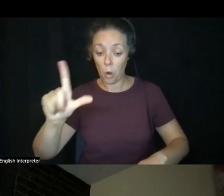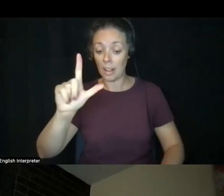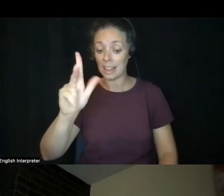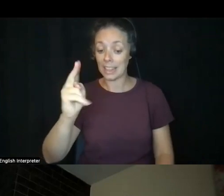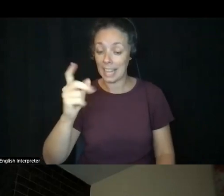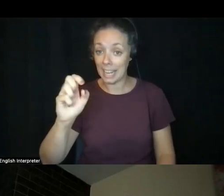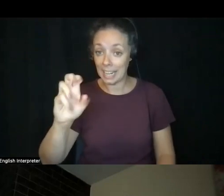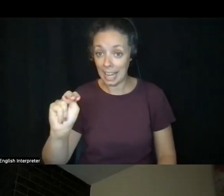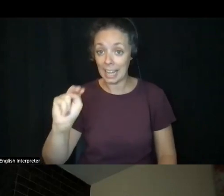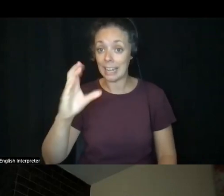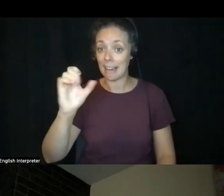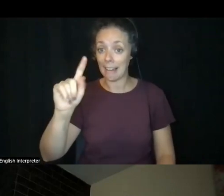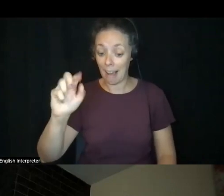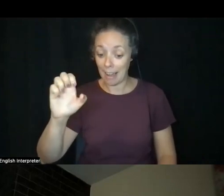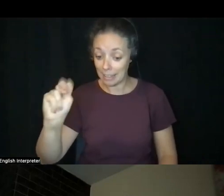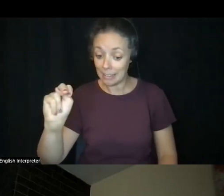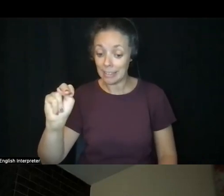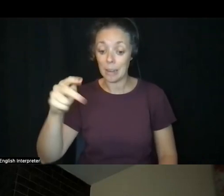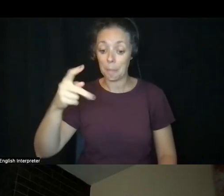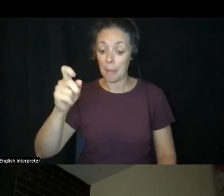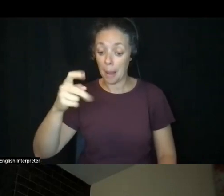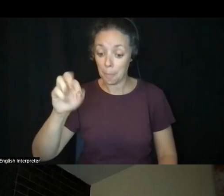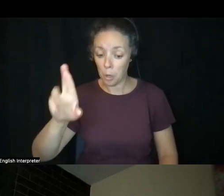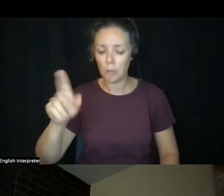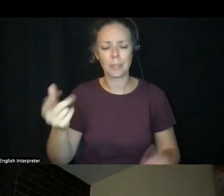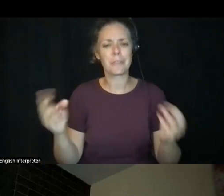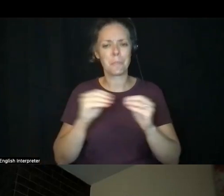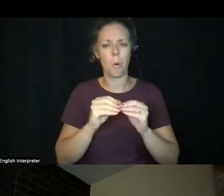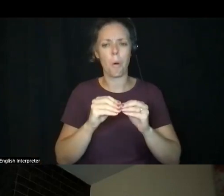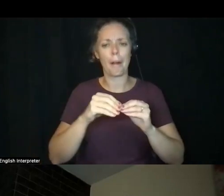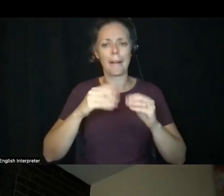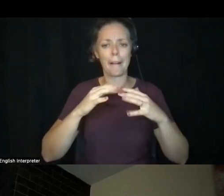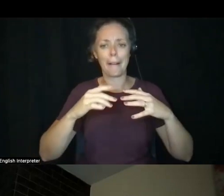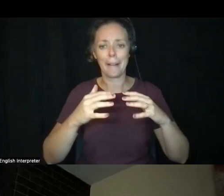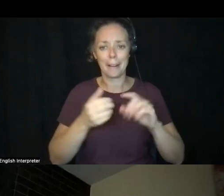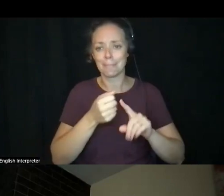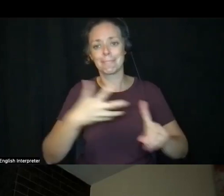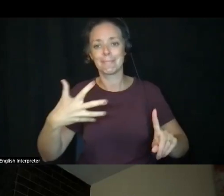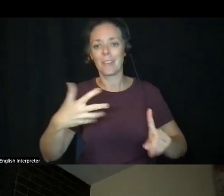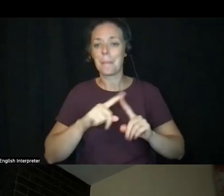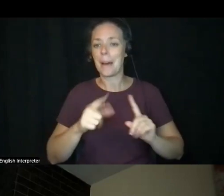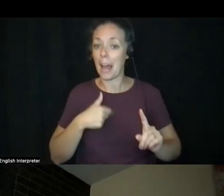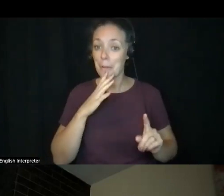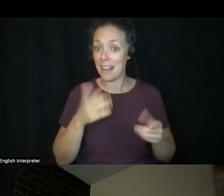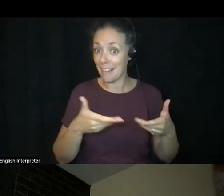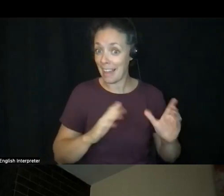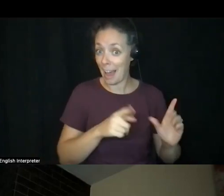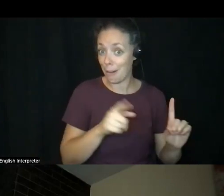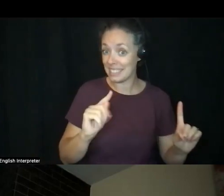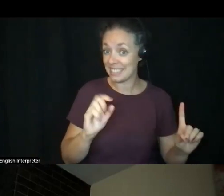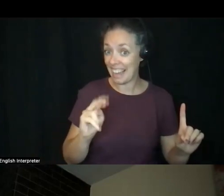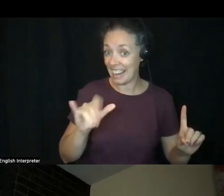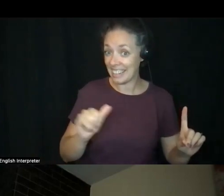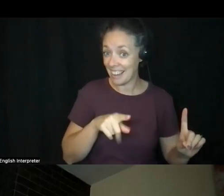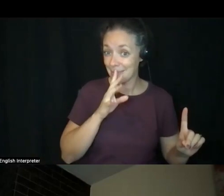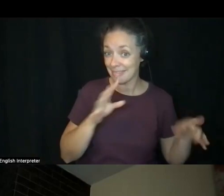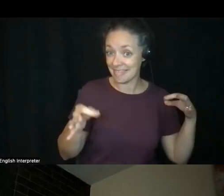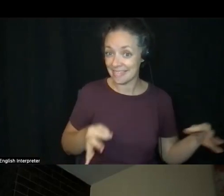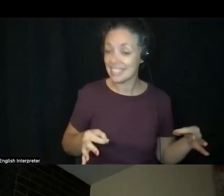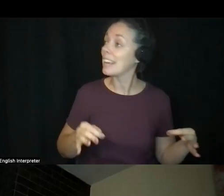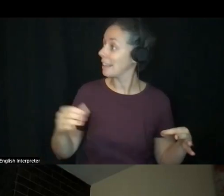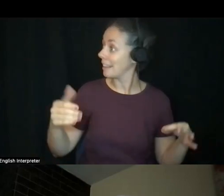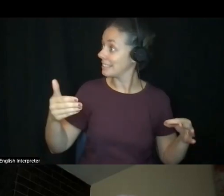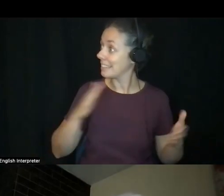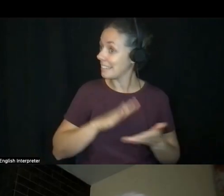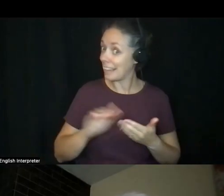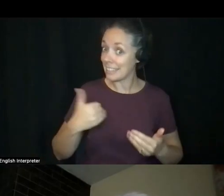There's more to it, but I'll let Tanya explain that. It's so nice to have you back with us. Thank you for the invitation. It's so